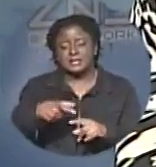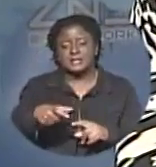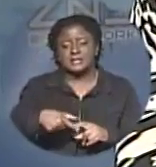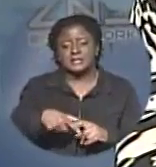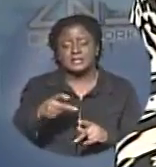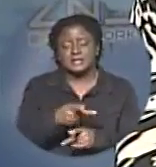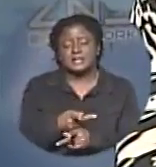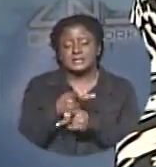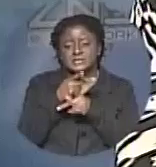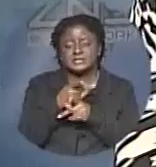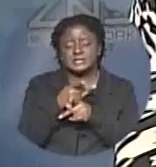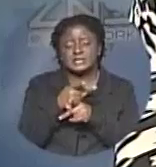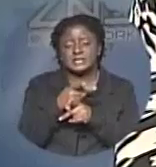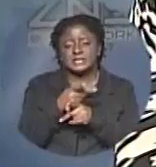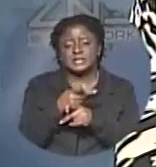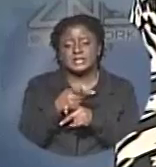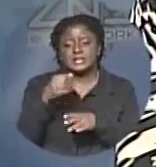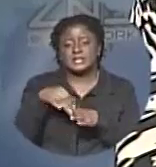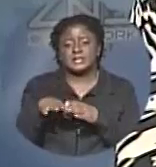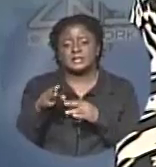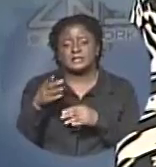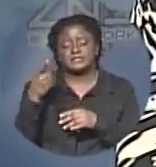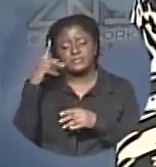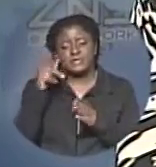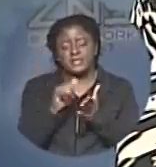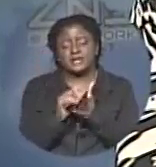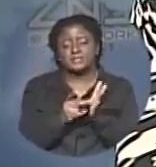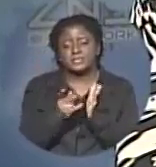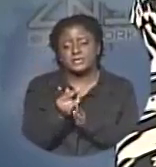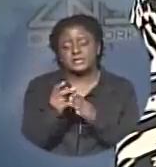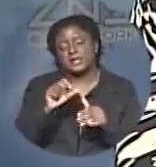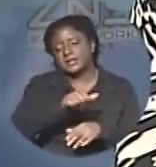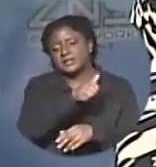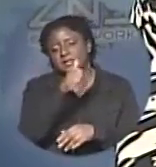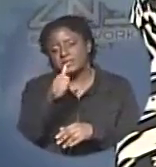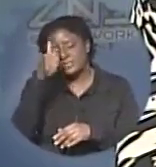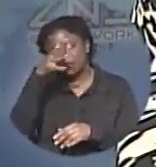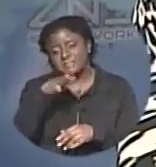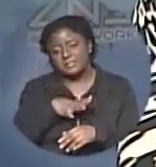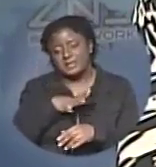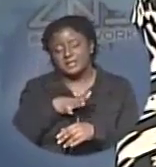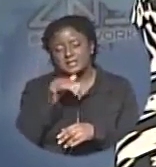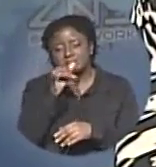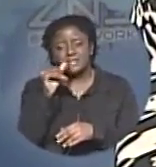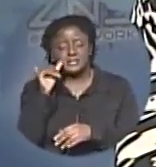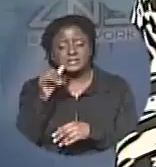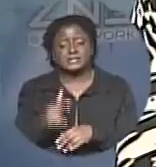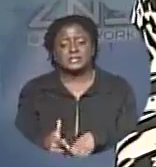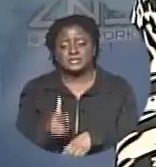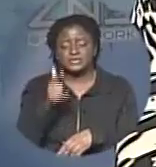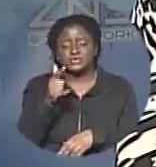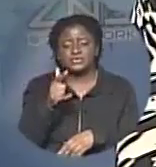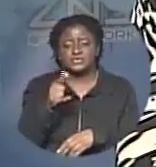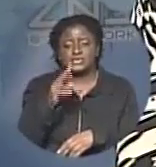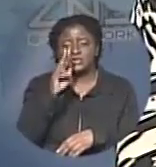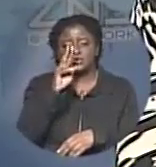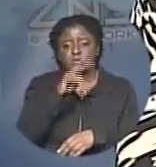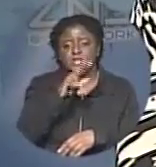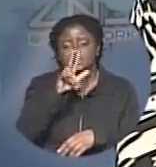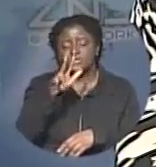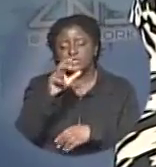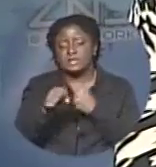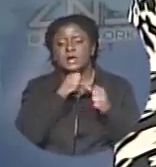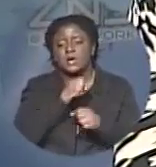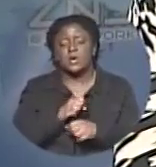Lane off Wolf Road yesterday is 23-year-old Renato Alpheus Minnis of Bimini Avenue. Investigations into both matters